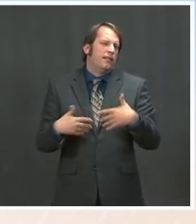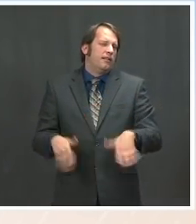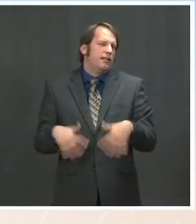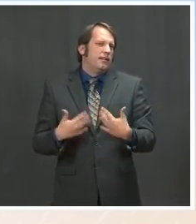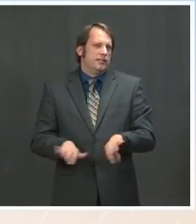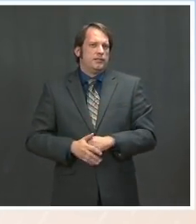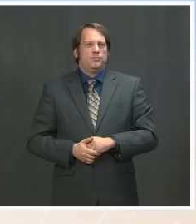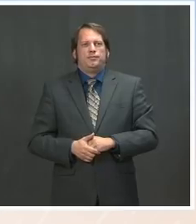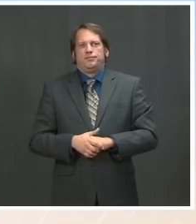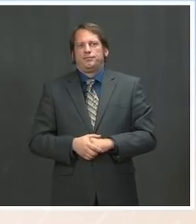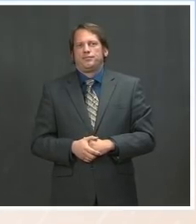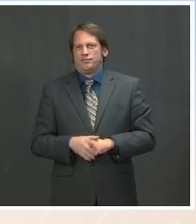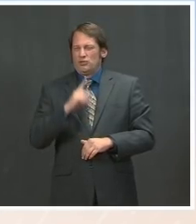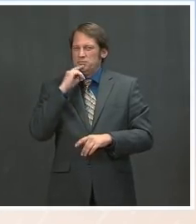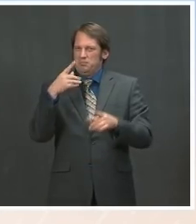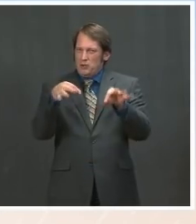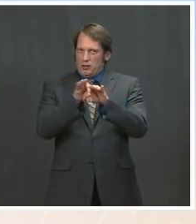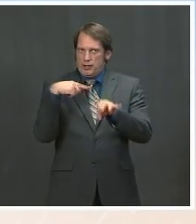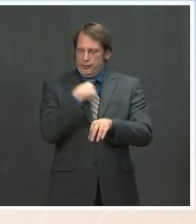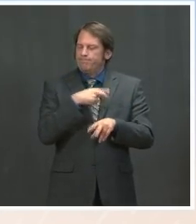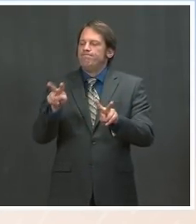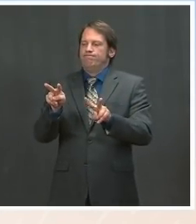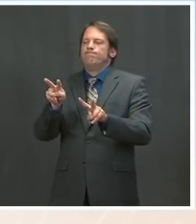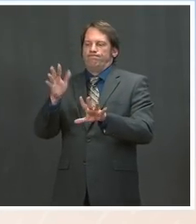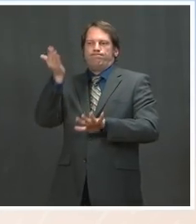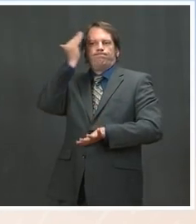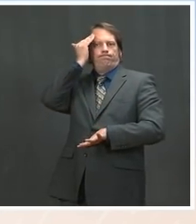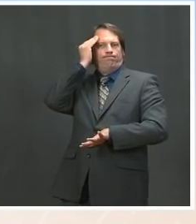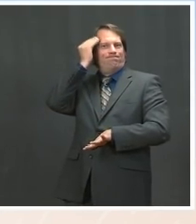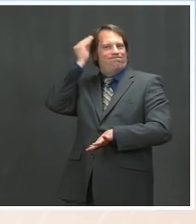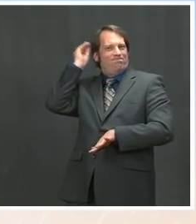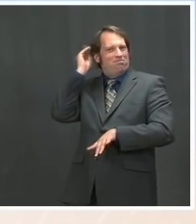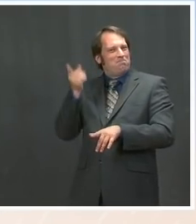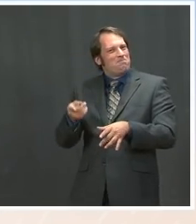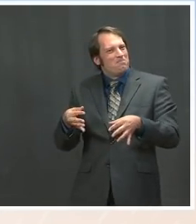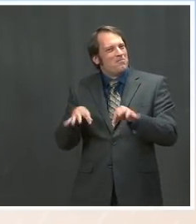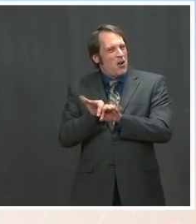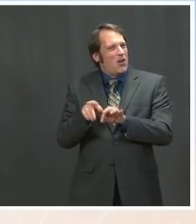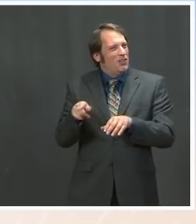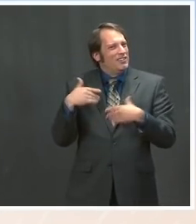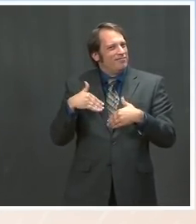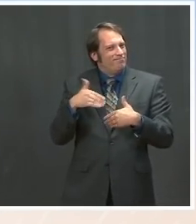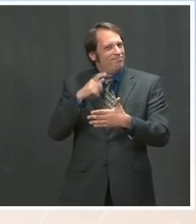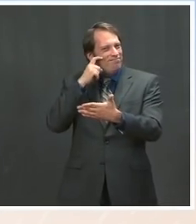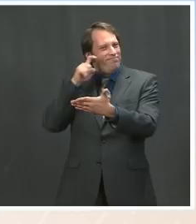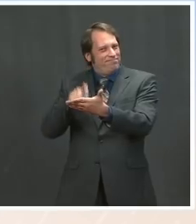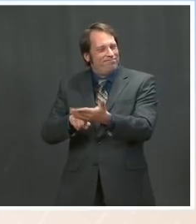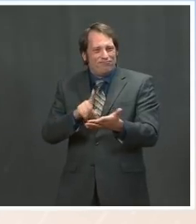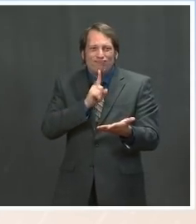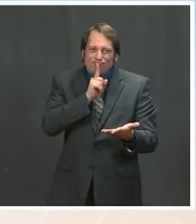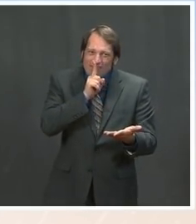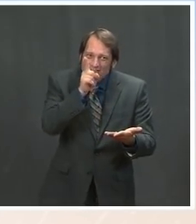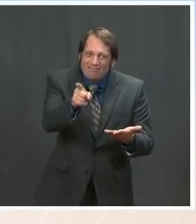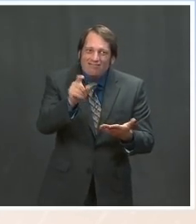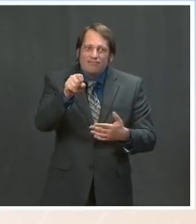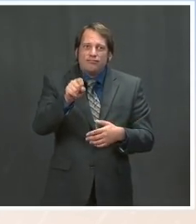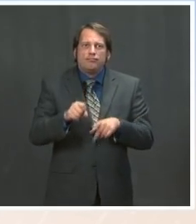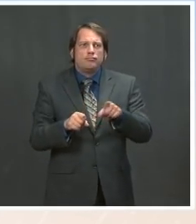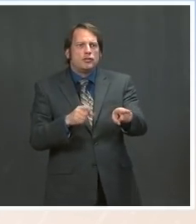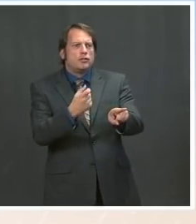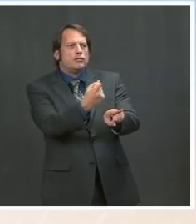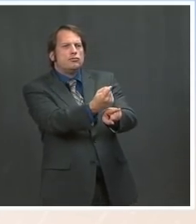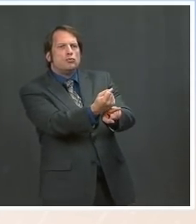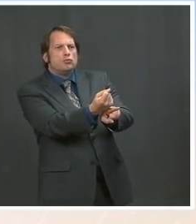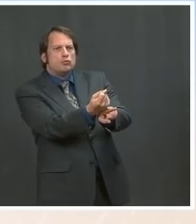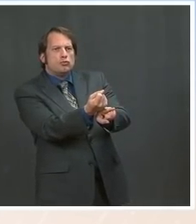acknowledge that and elevate that at every opportunity we have. But in terms of your question, Jonathan, we're in touch